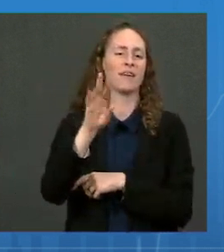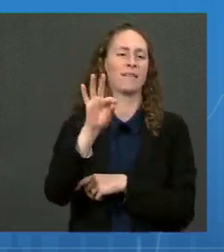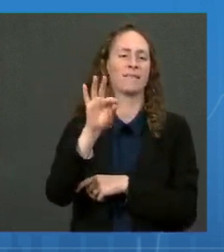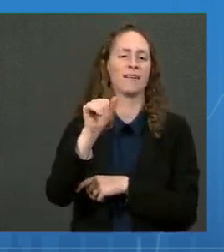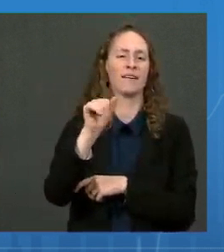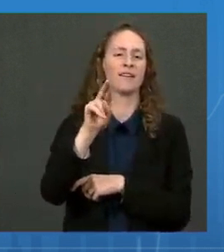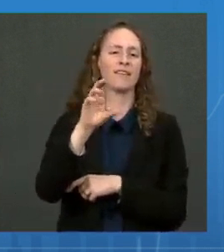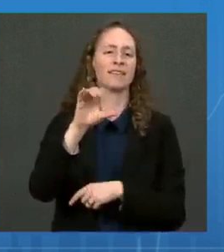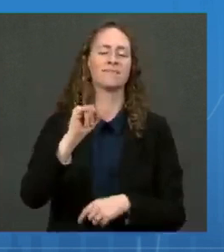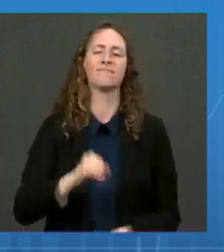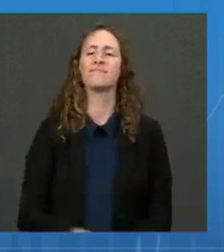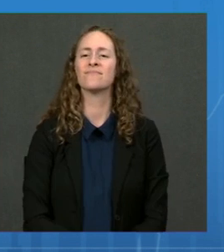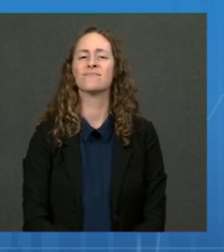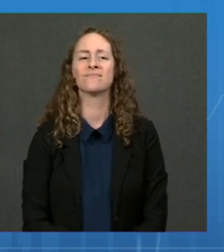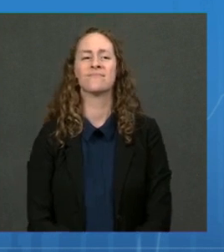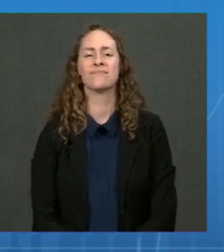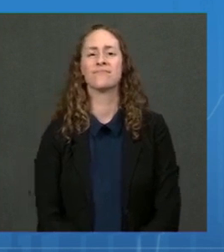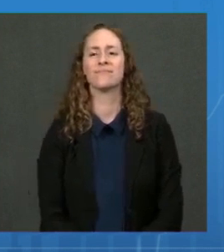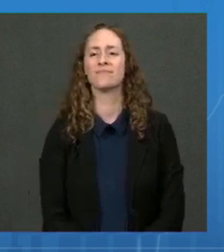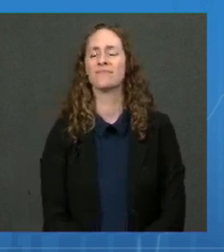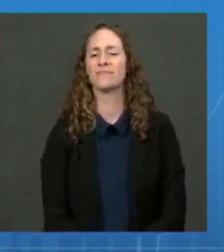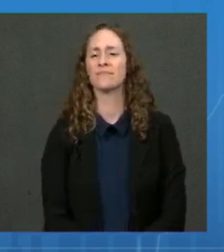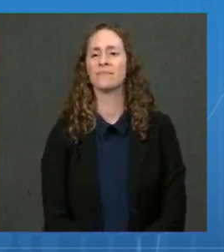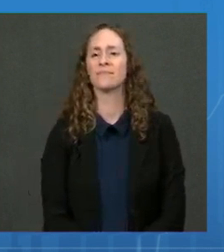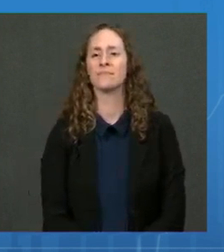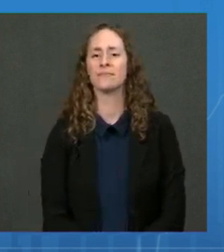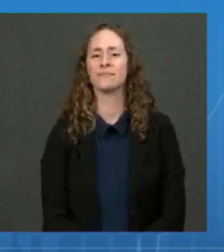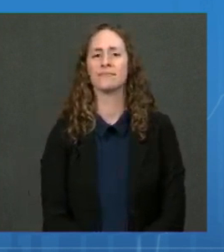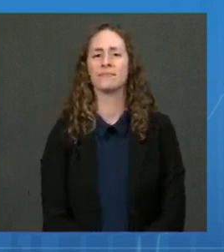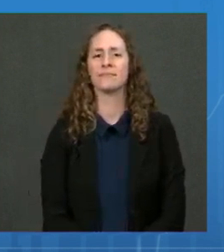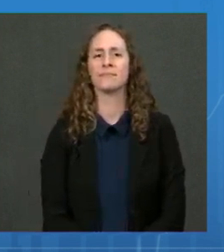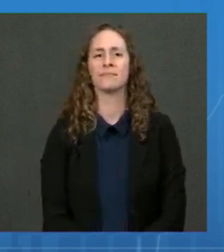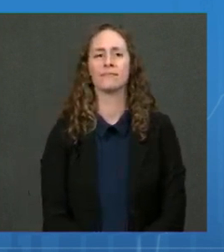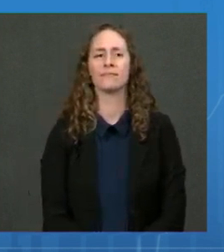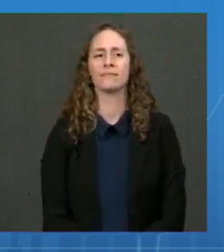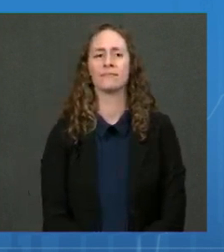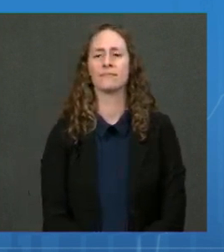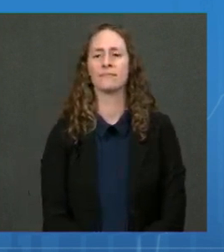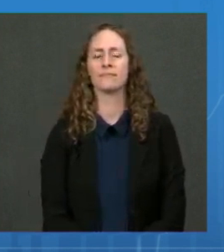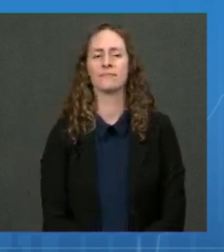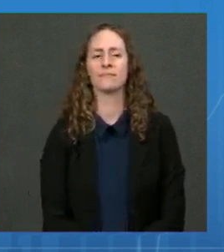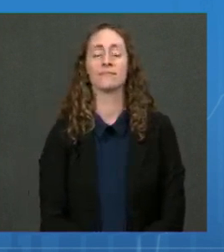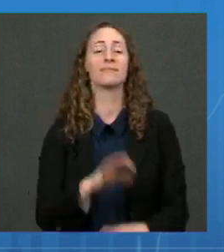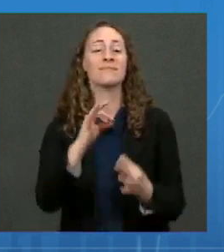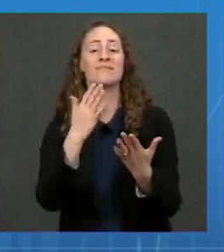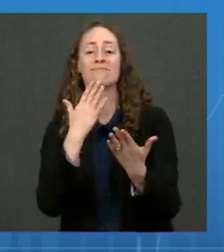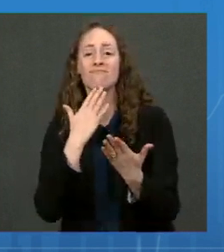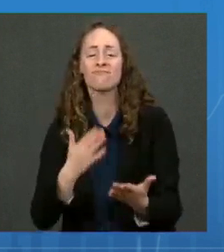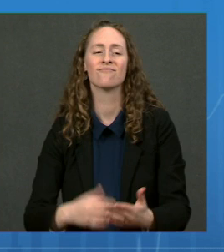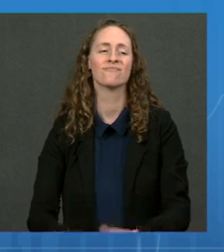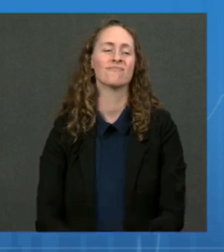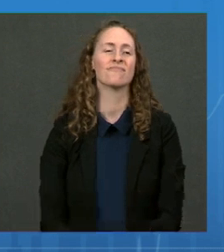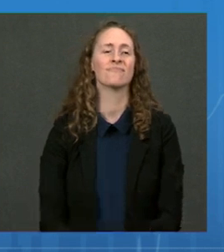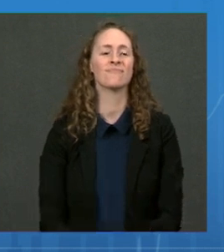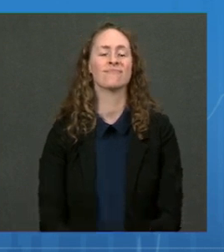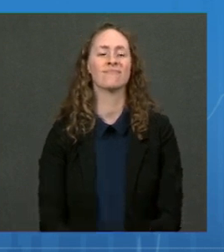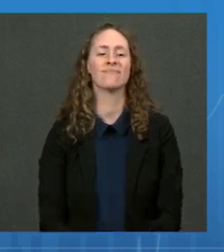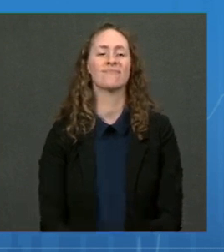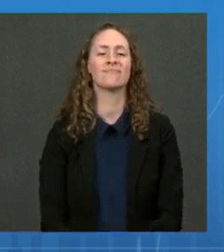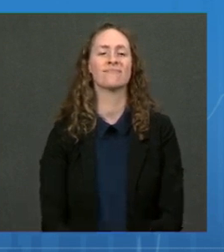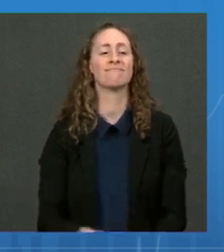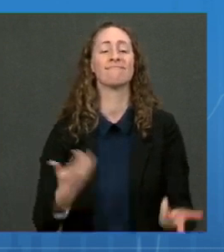Thank you very much, Dr. Walensky. Very often my colleagues on the medical team and I get asked, where are we